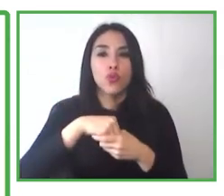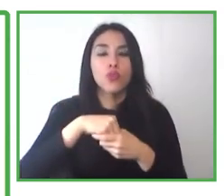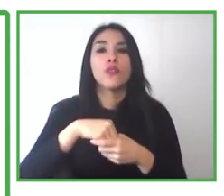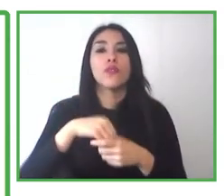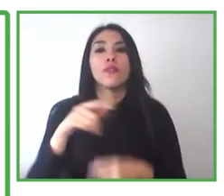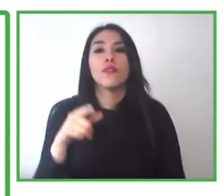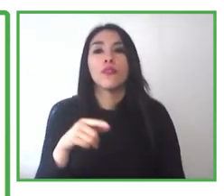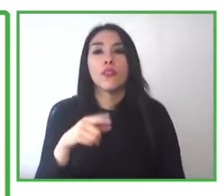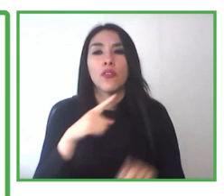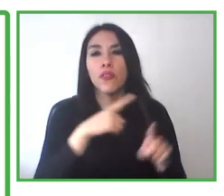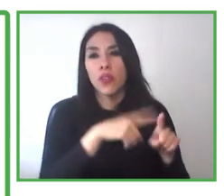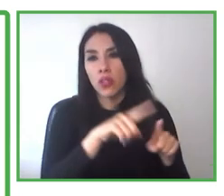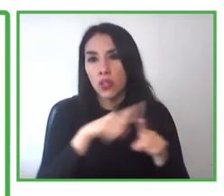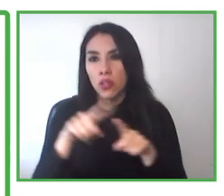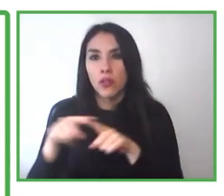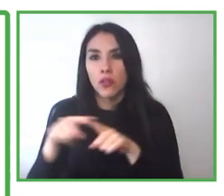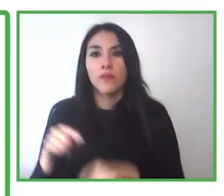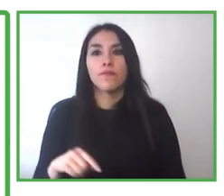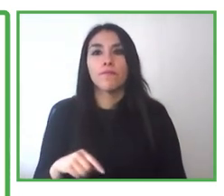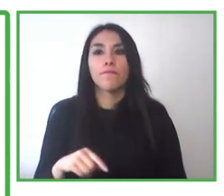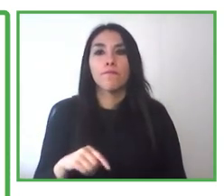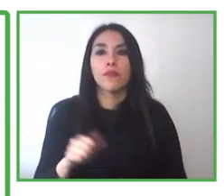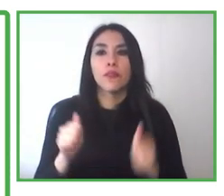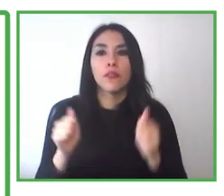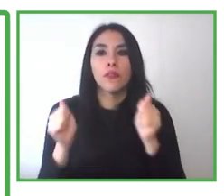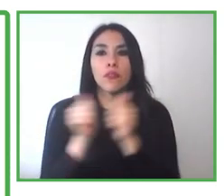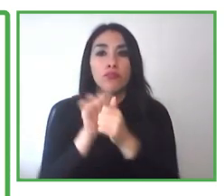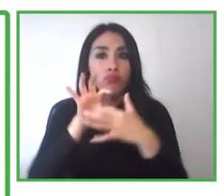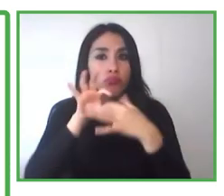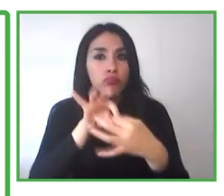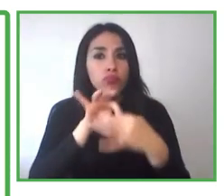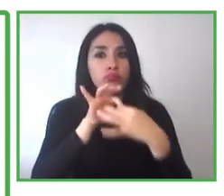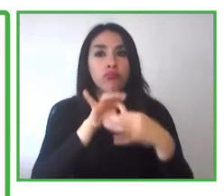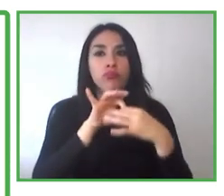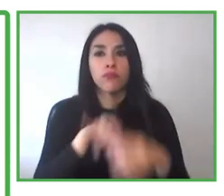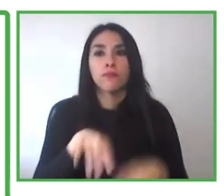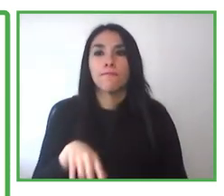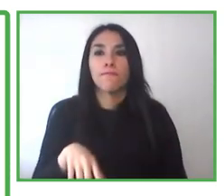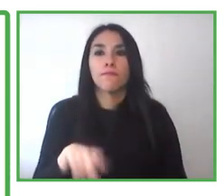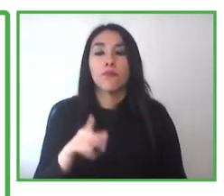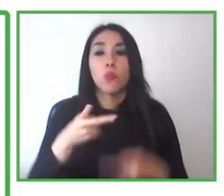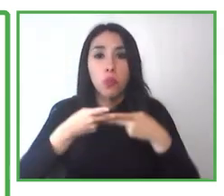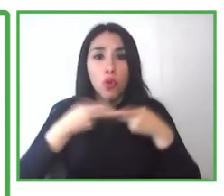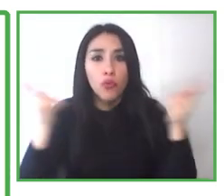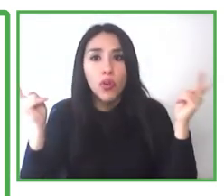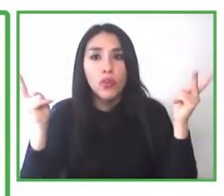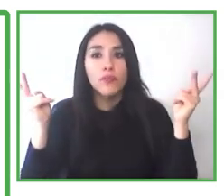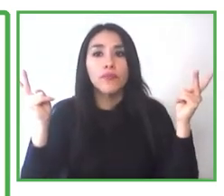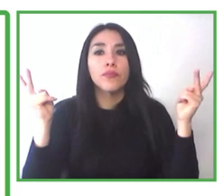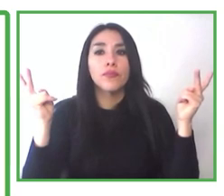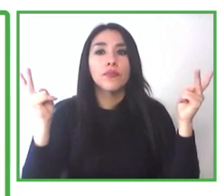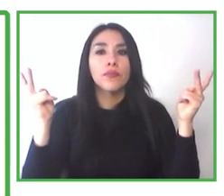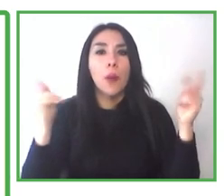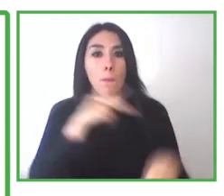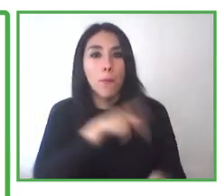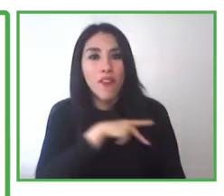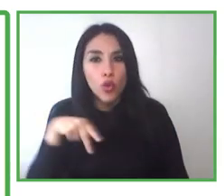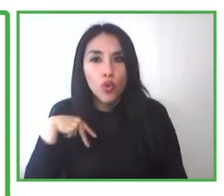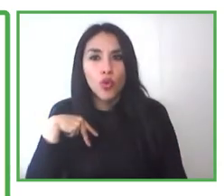diversity through the public private network. Together with Solange Montalvo, will have